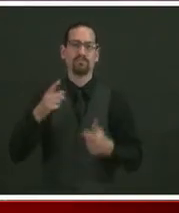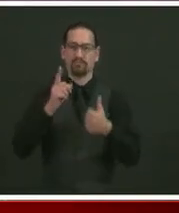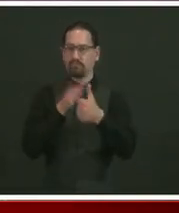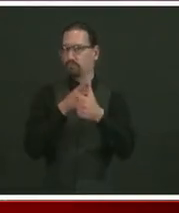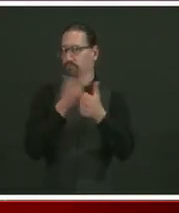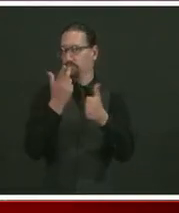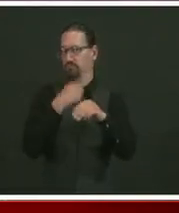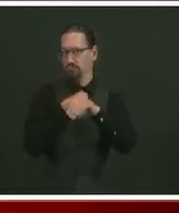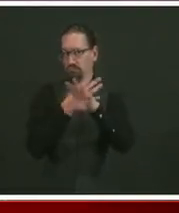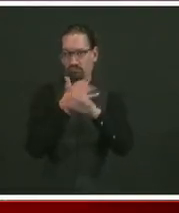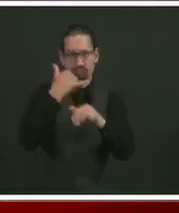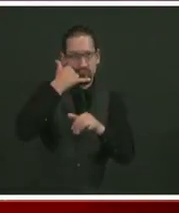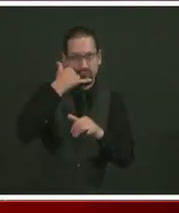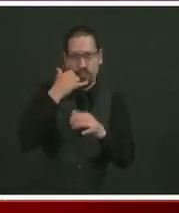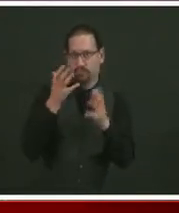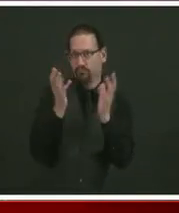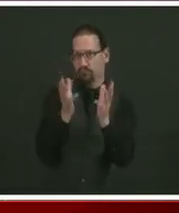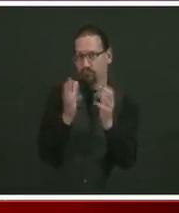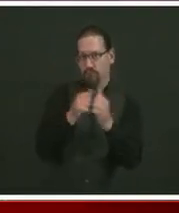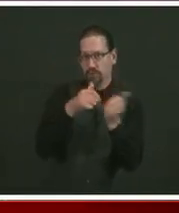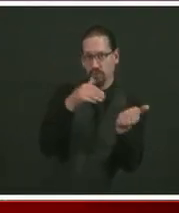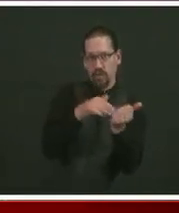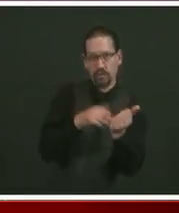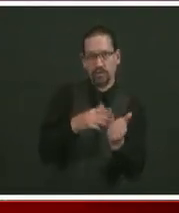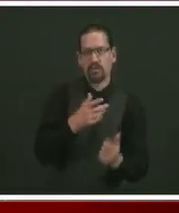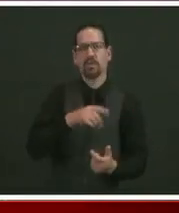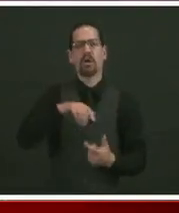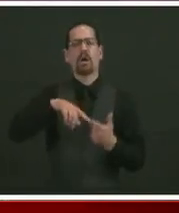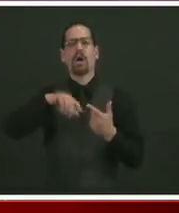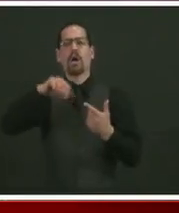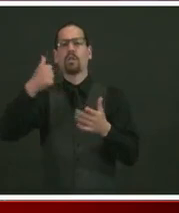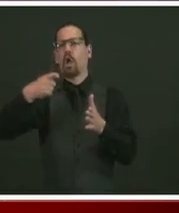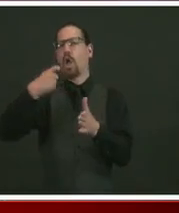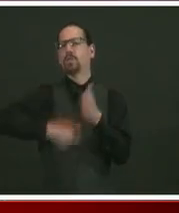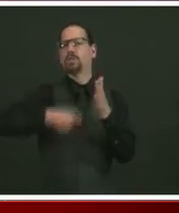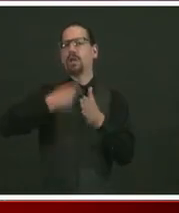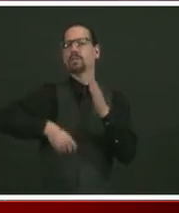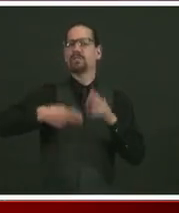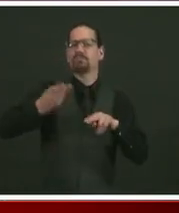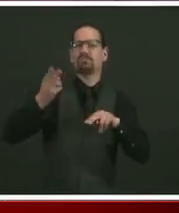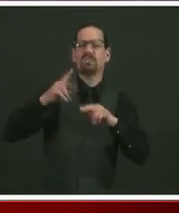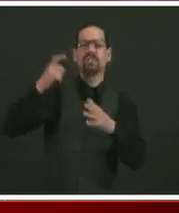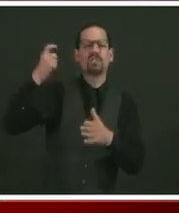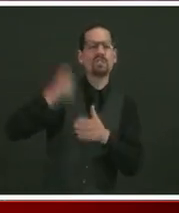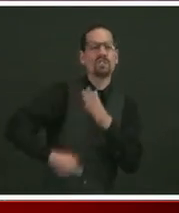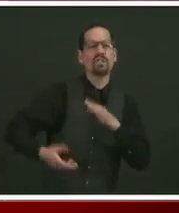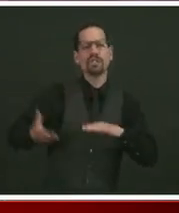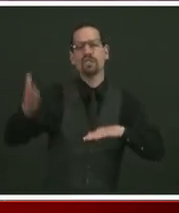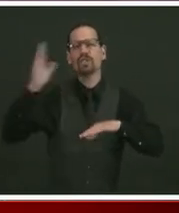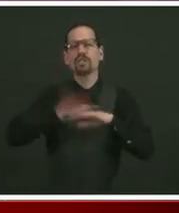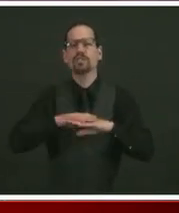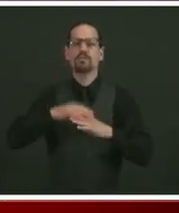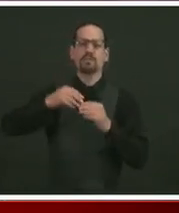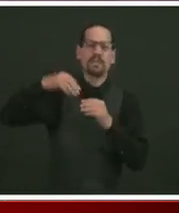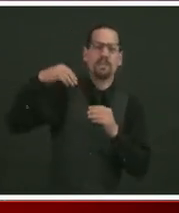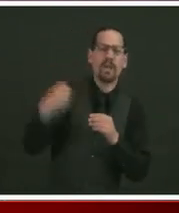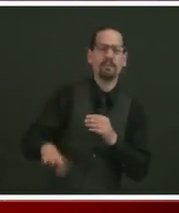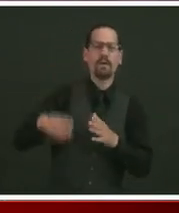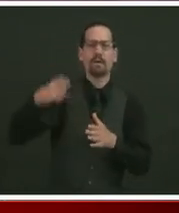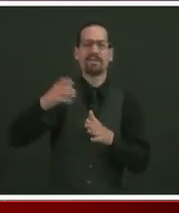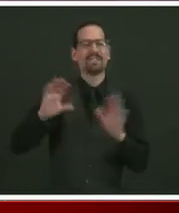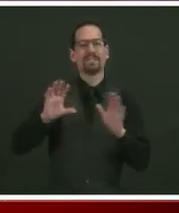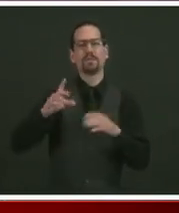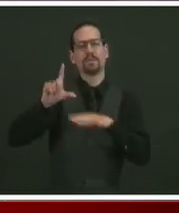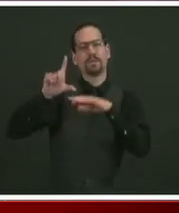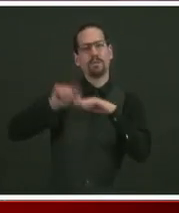bringing down costs to greater integration and having a less fragmented, better coordinated health care system. These are things